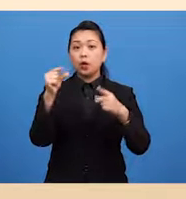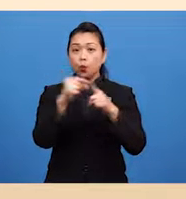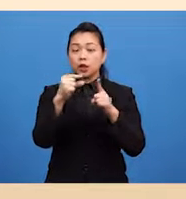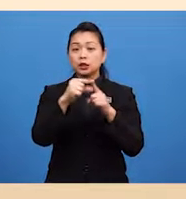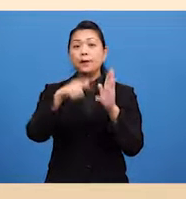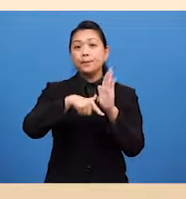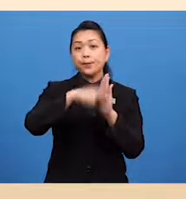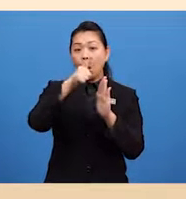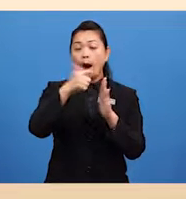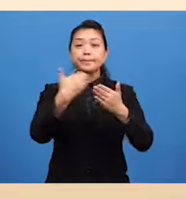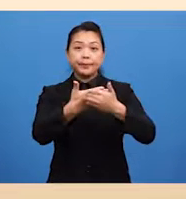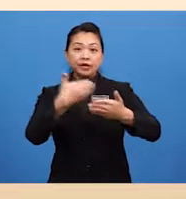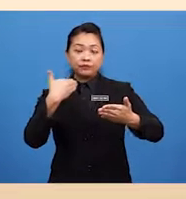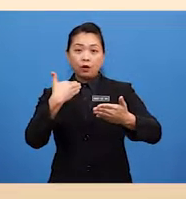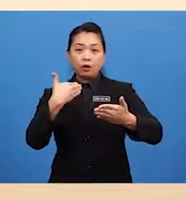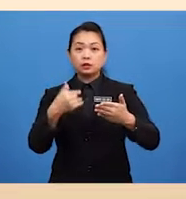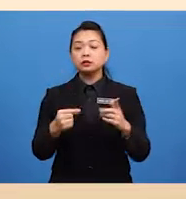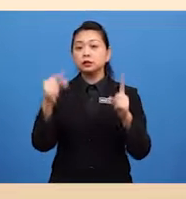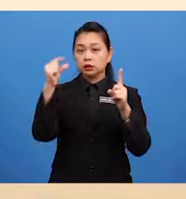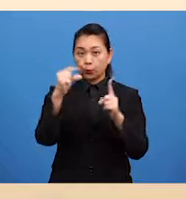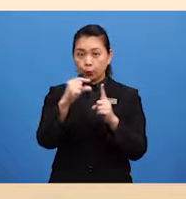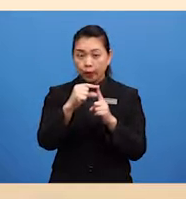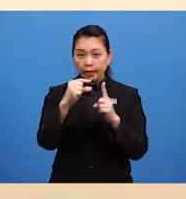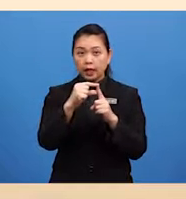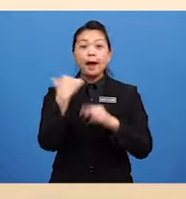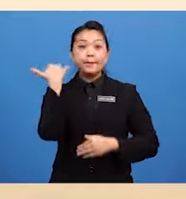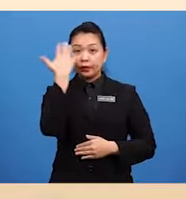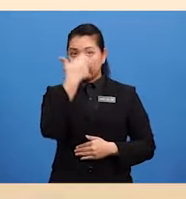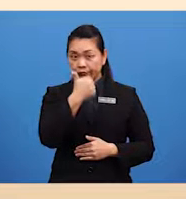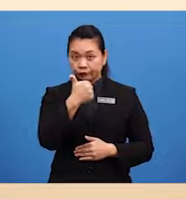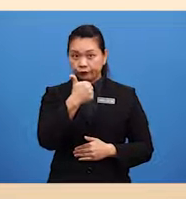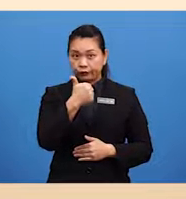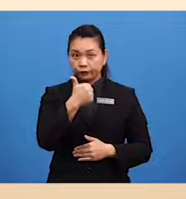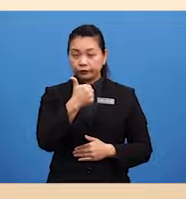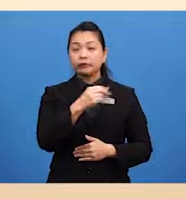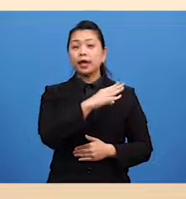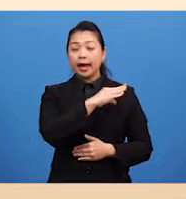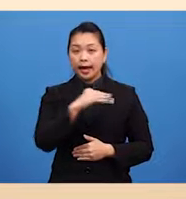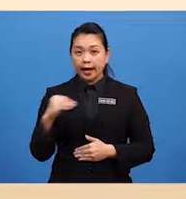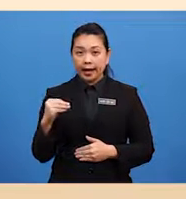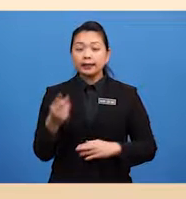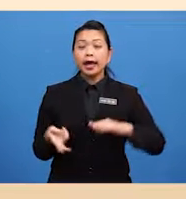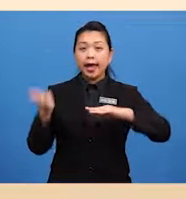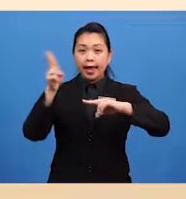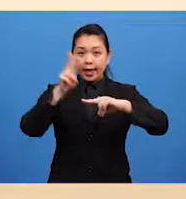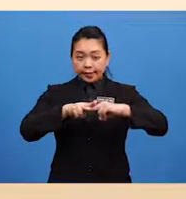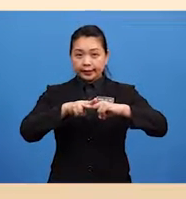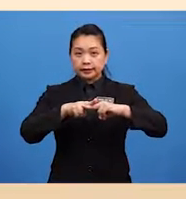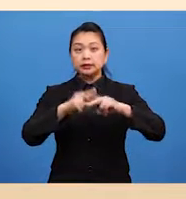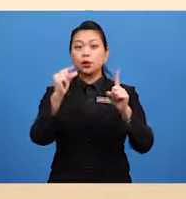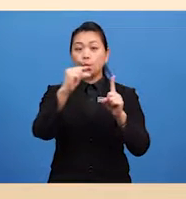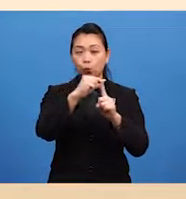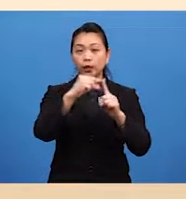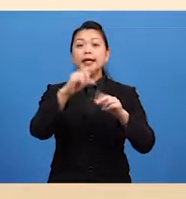Before the word beautiful And Add the word then